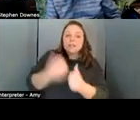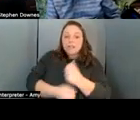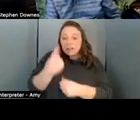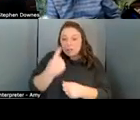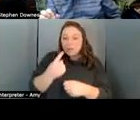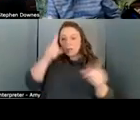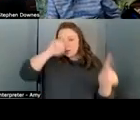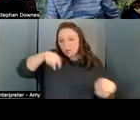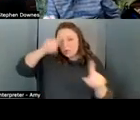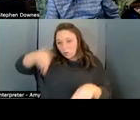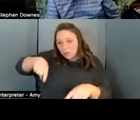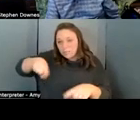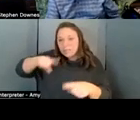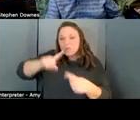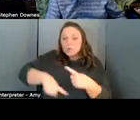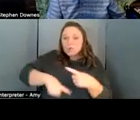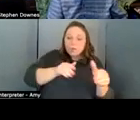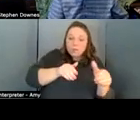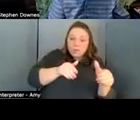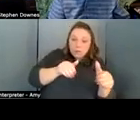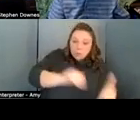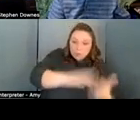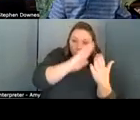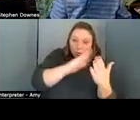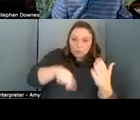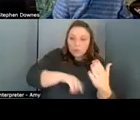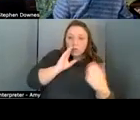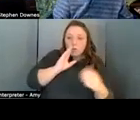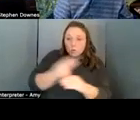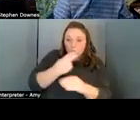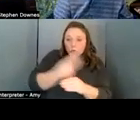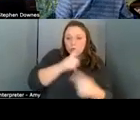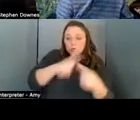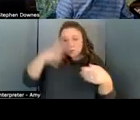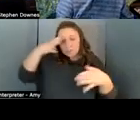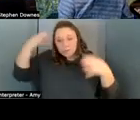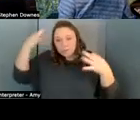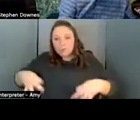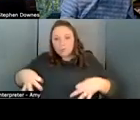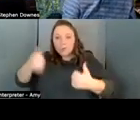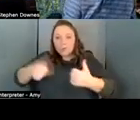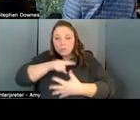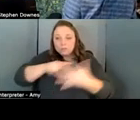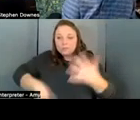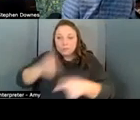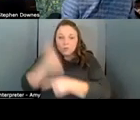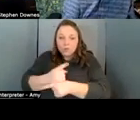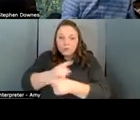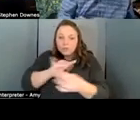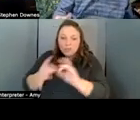to everybody method that we will use to determine which is the correct chain